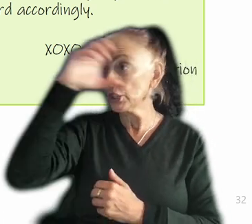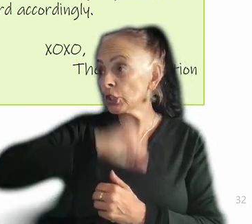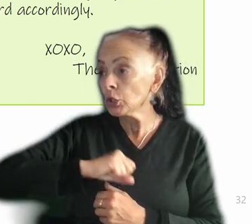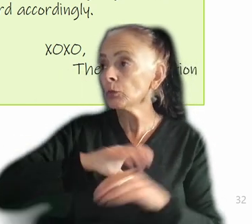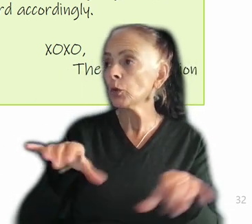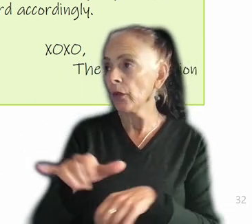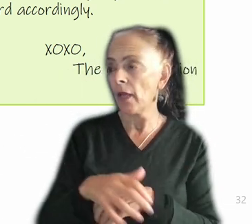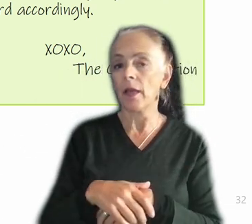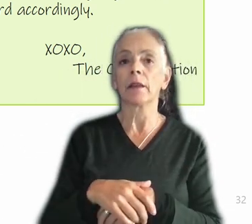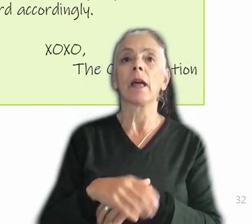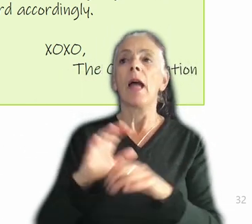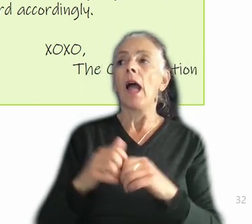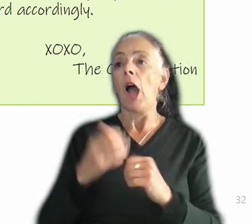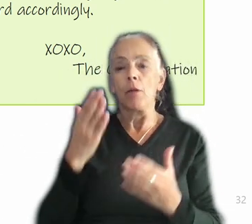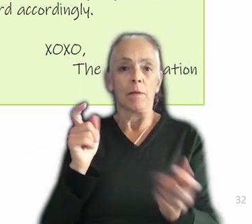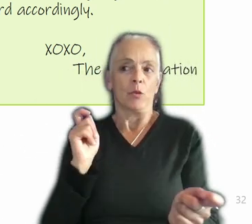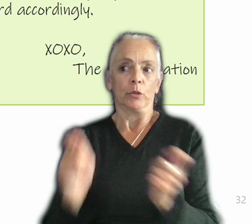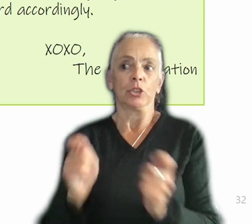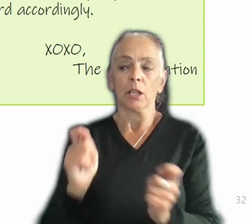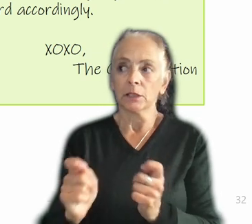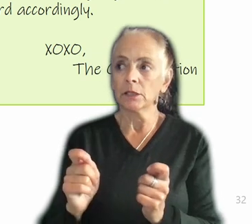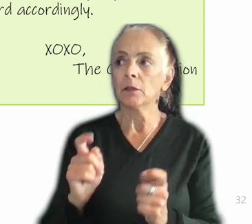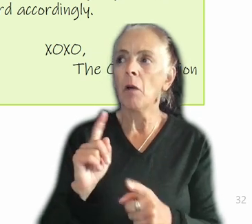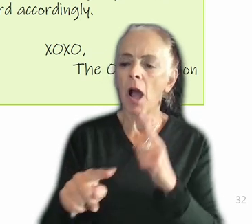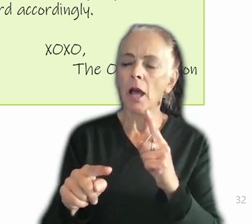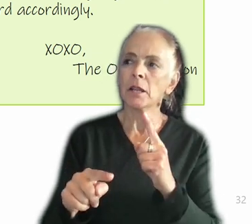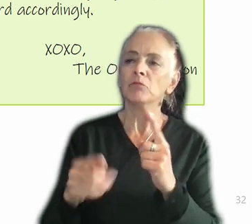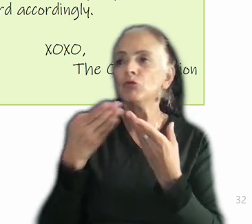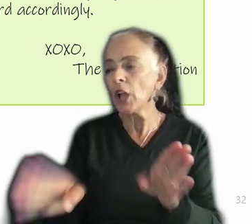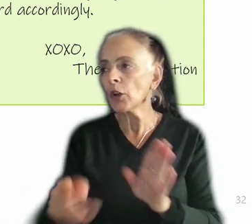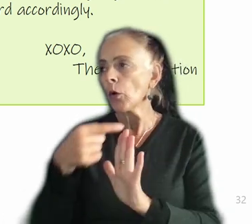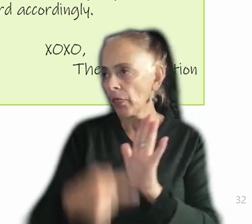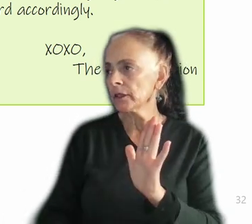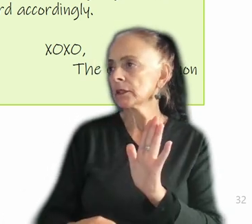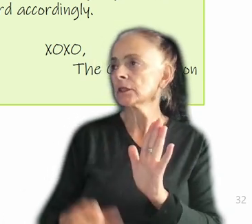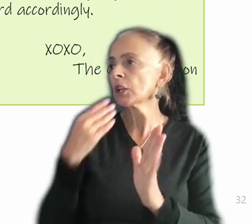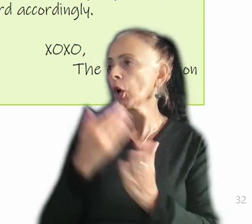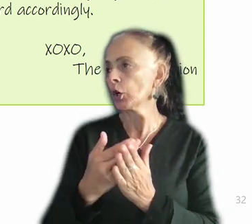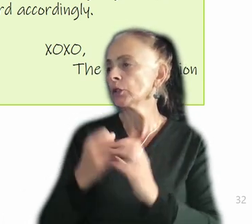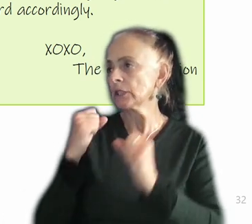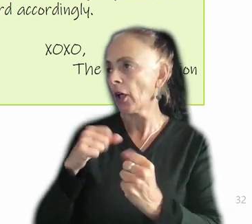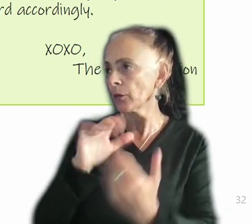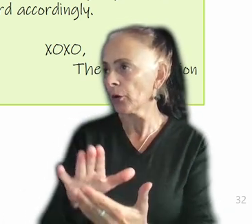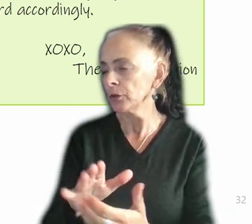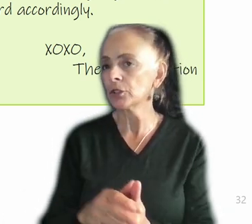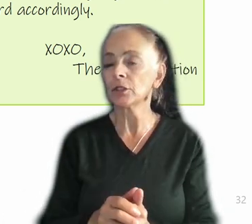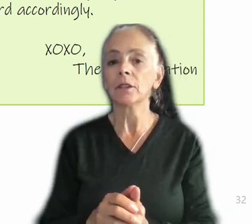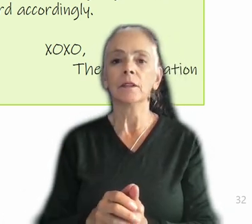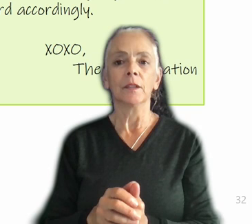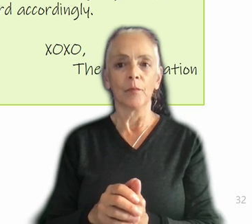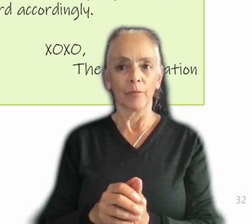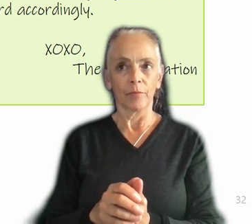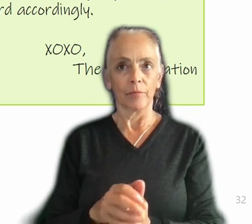ways in which you might need to adjust it. But like, generally speaking, this is a really good solid approach. And this is lovely because it really